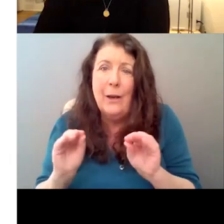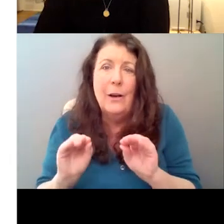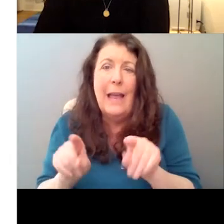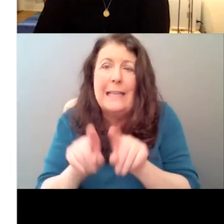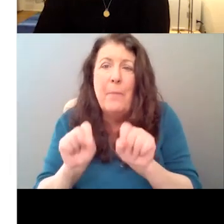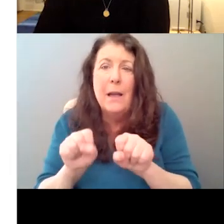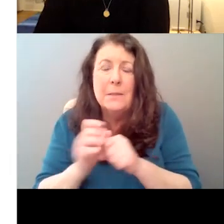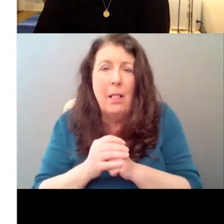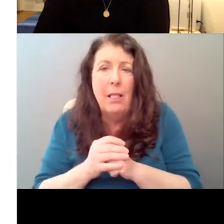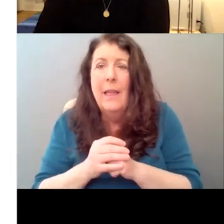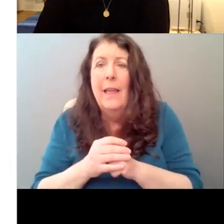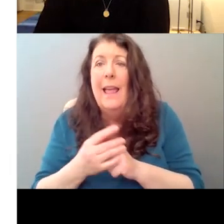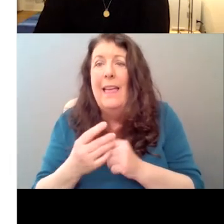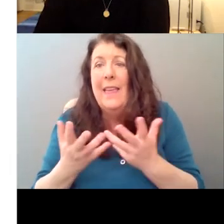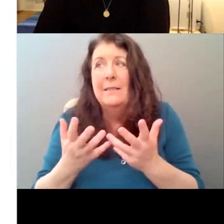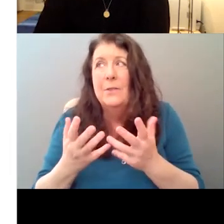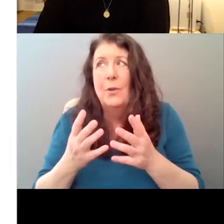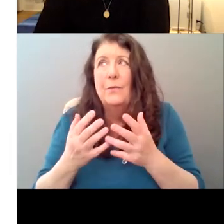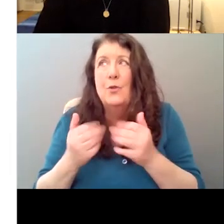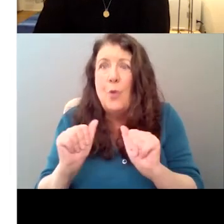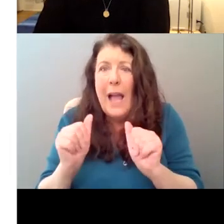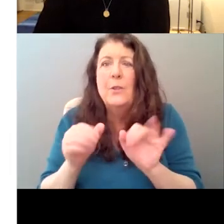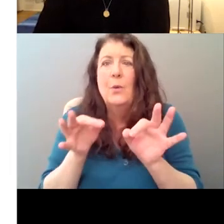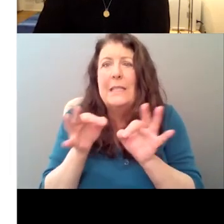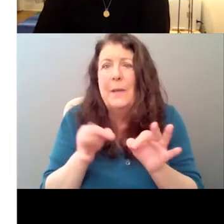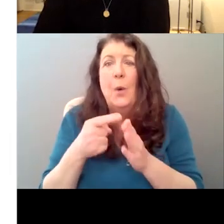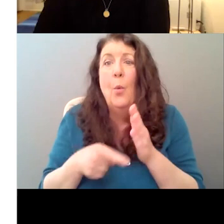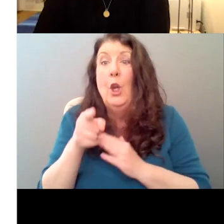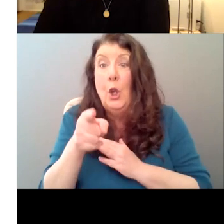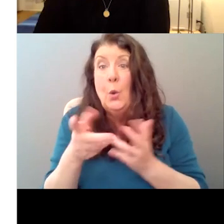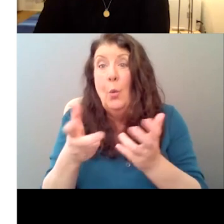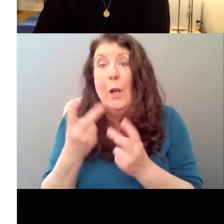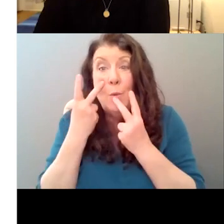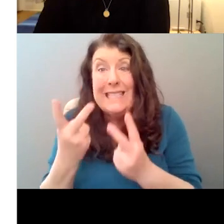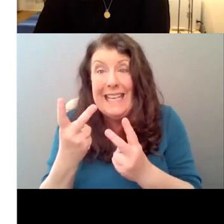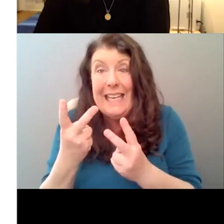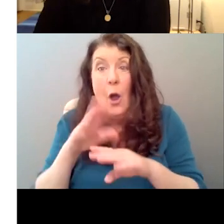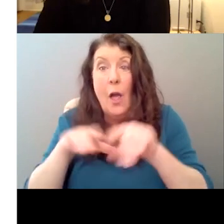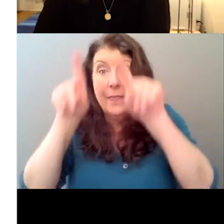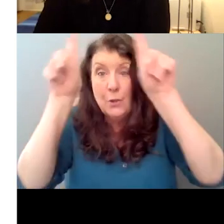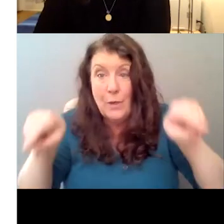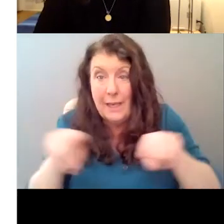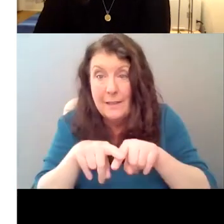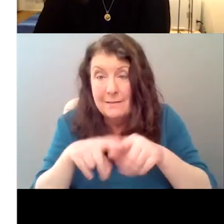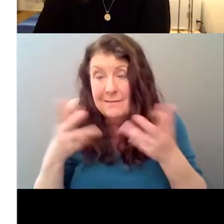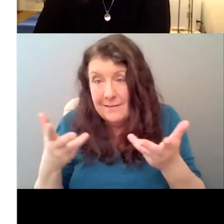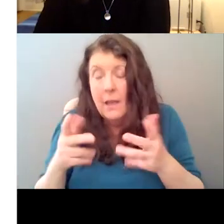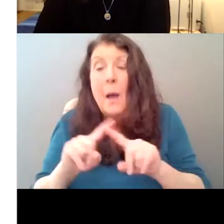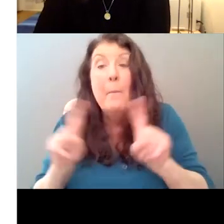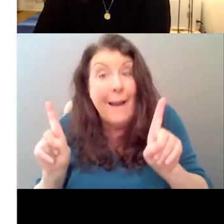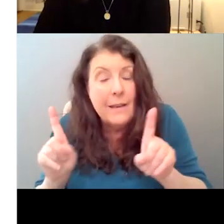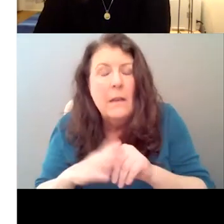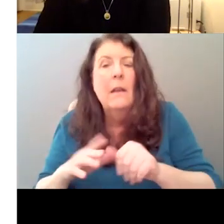and just say, you know, what is it that you want to see on the screen? Um, but in order to write this, first of